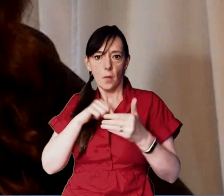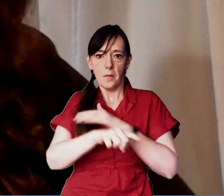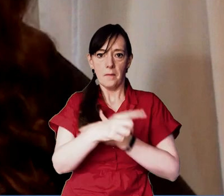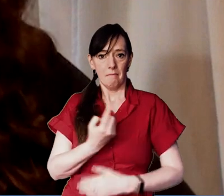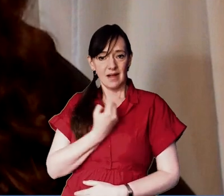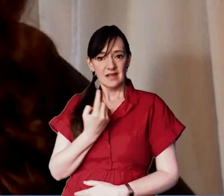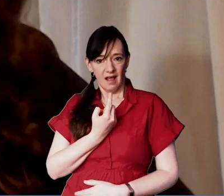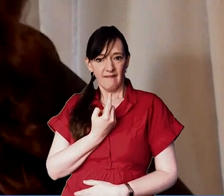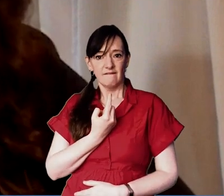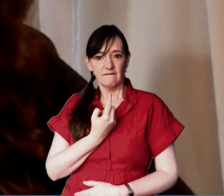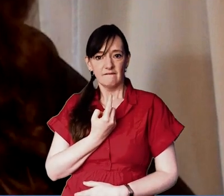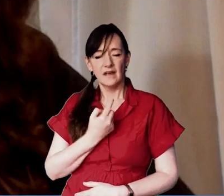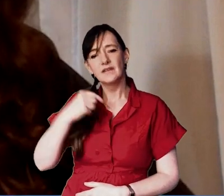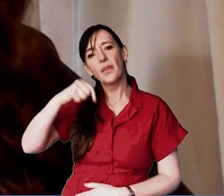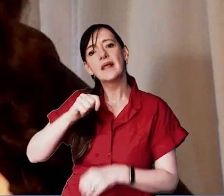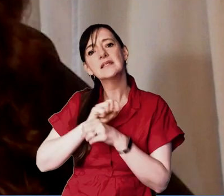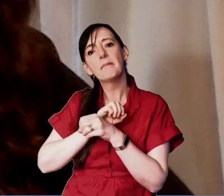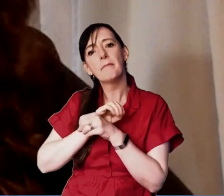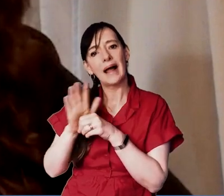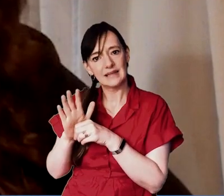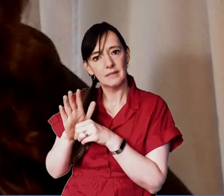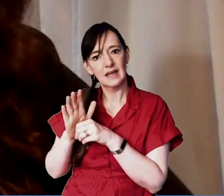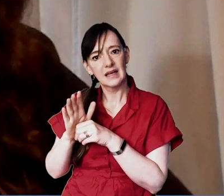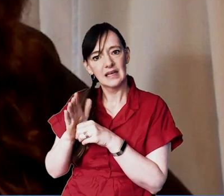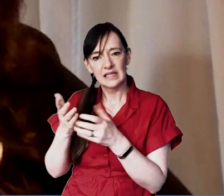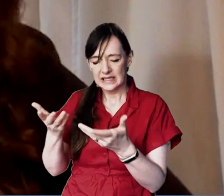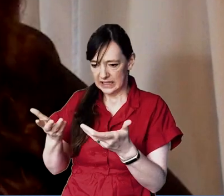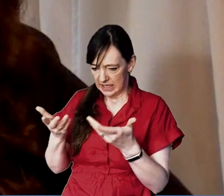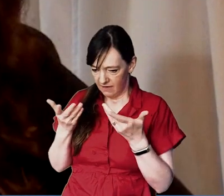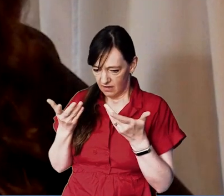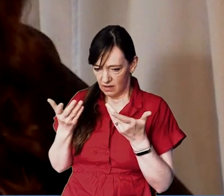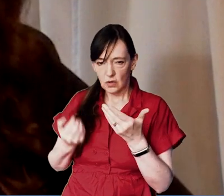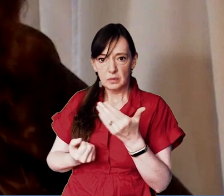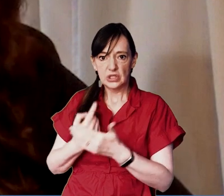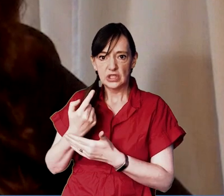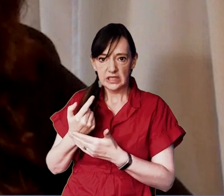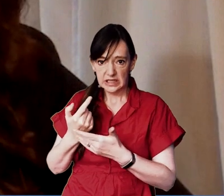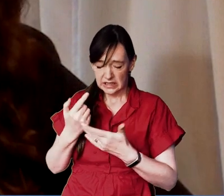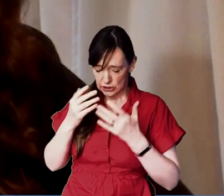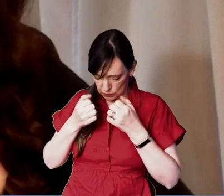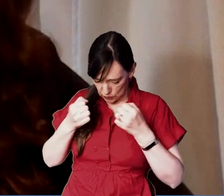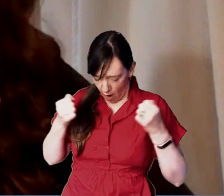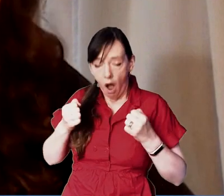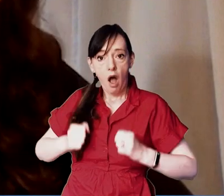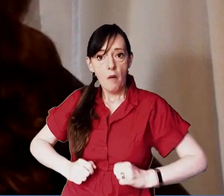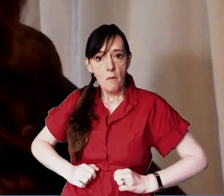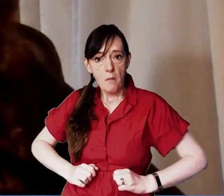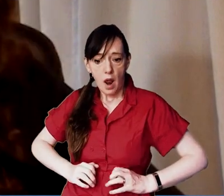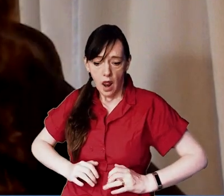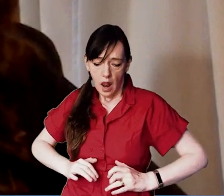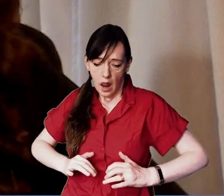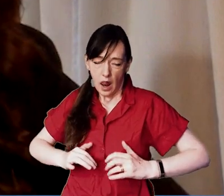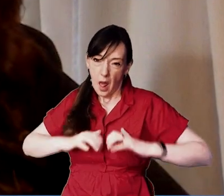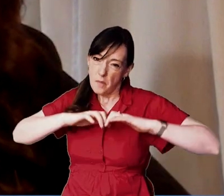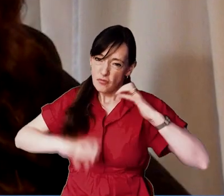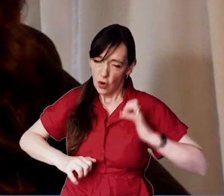now the pandemic has created room for our for our brokenness to bubble up in ourselves and in the lives of our non